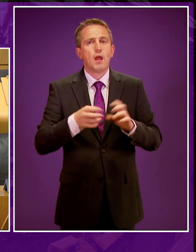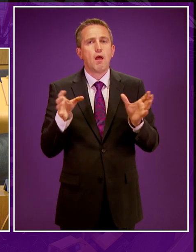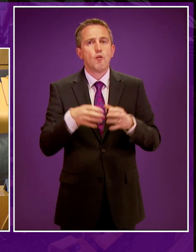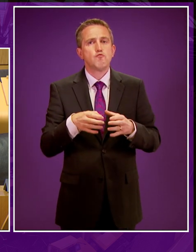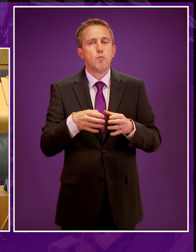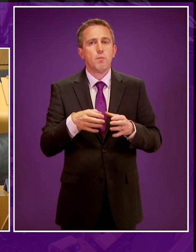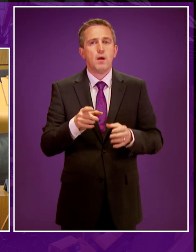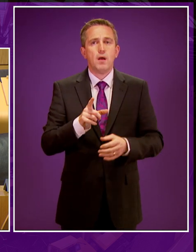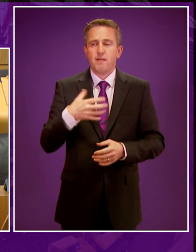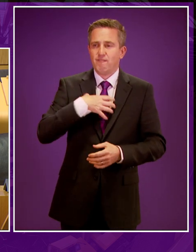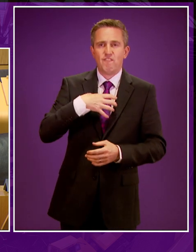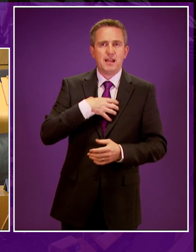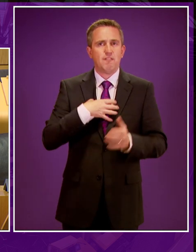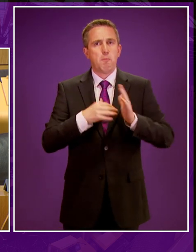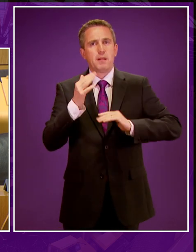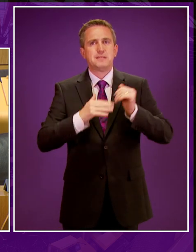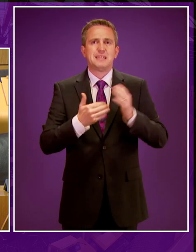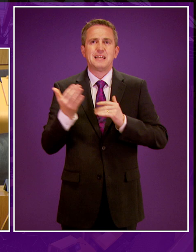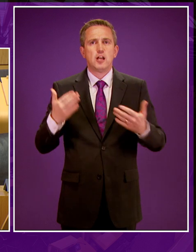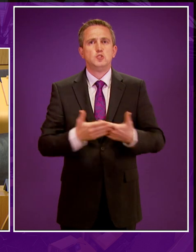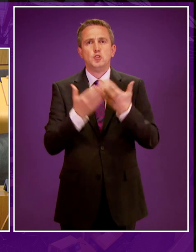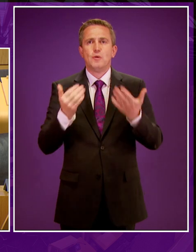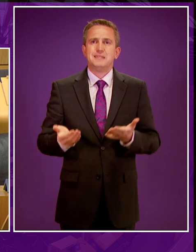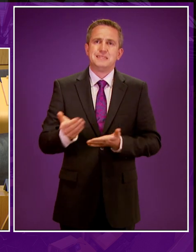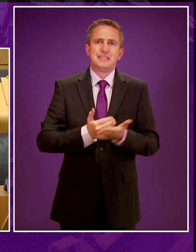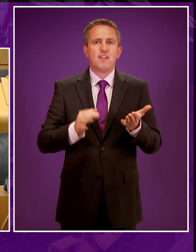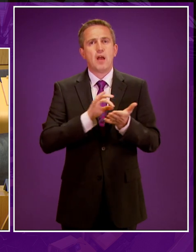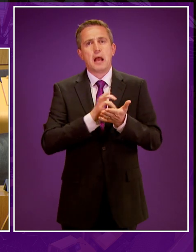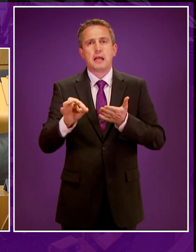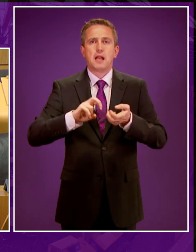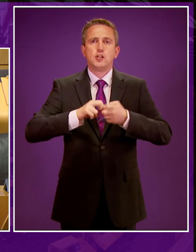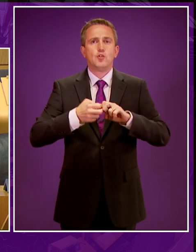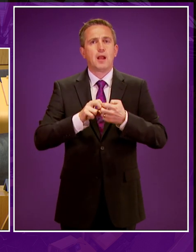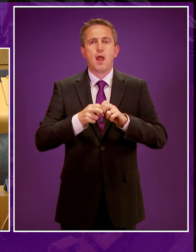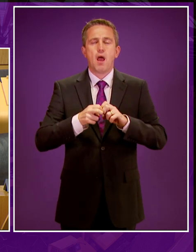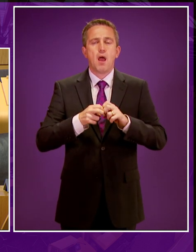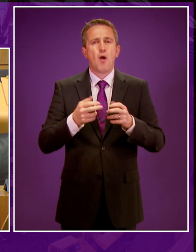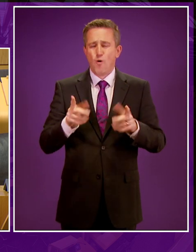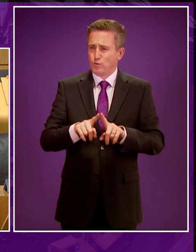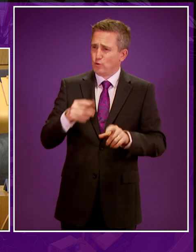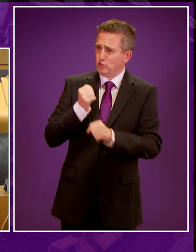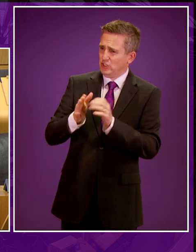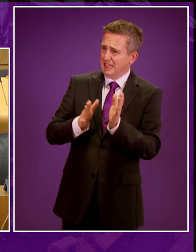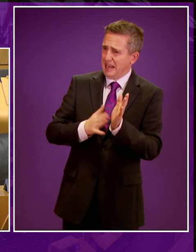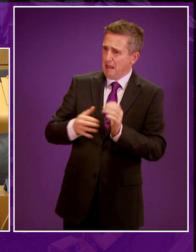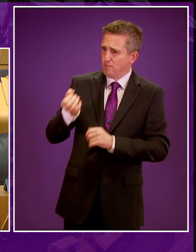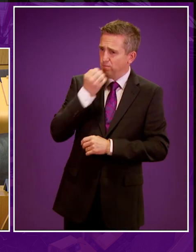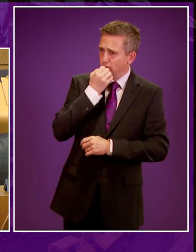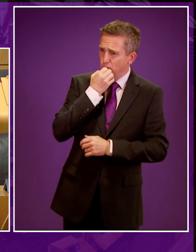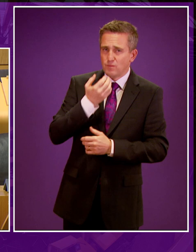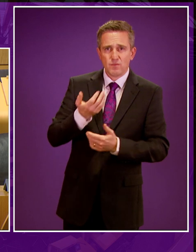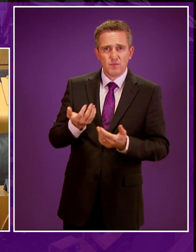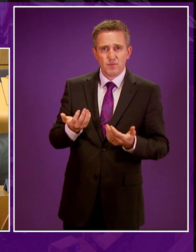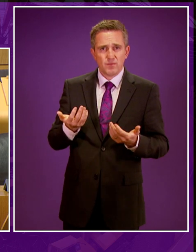suggestion of building a new, safer, more efficient, cleaner nuclear reactors. Or on GM crops, no research here, because while we're rightly